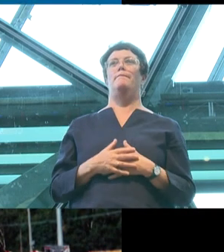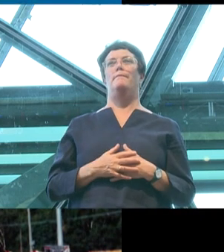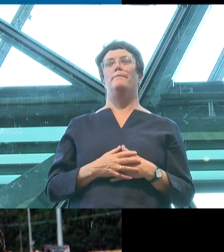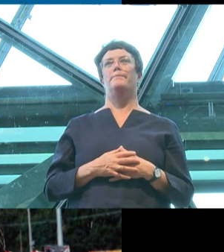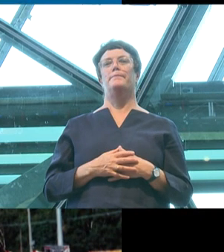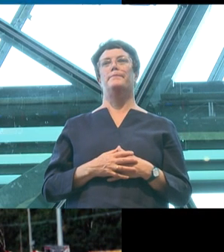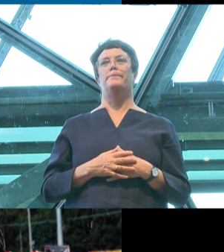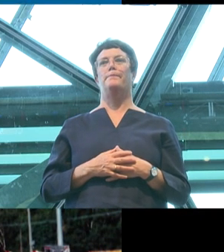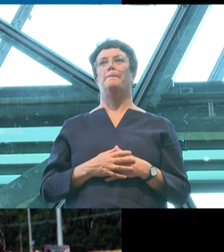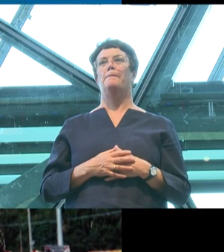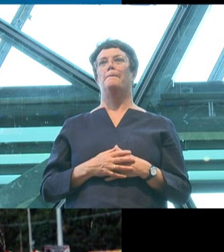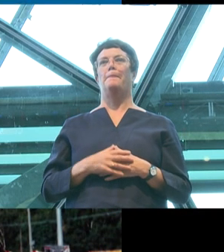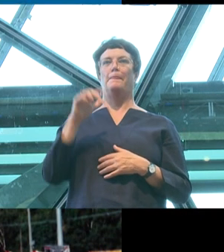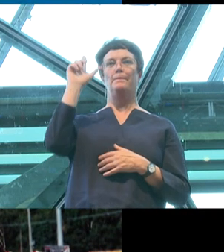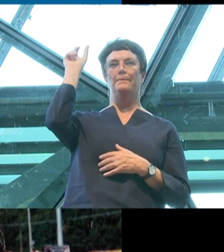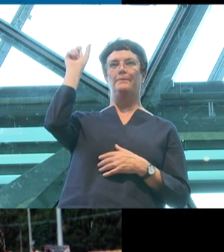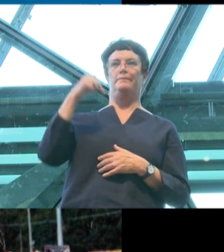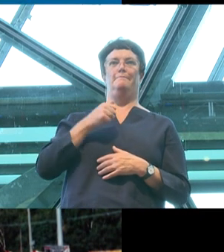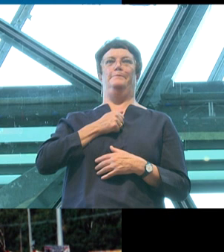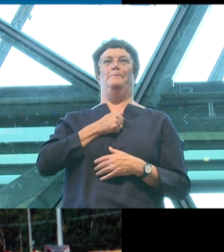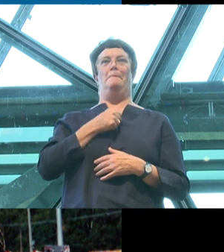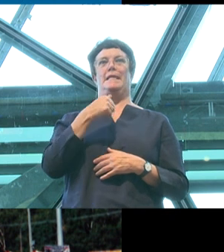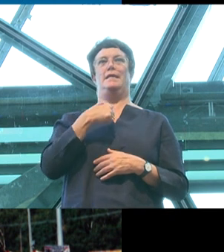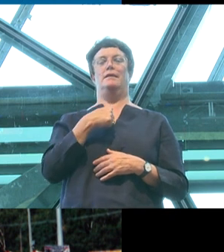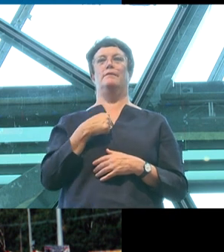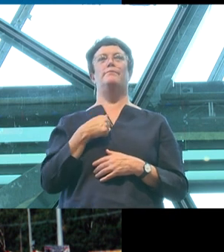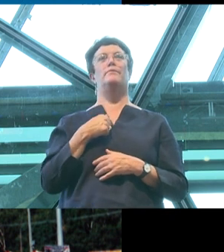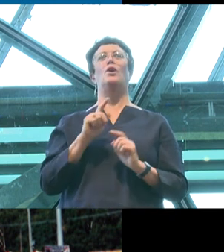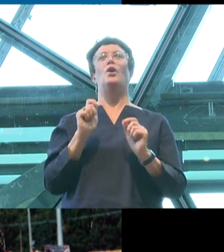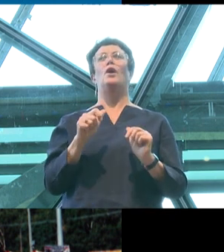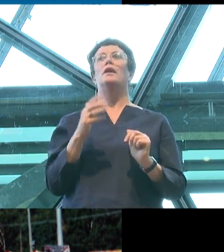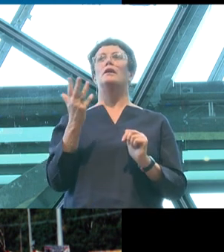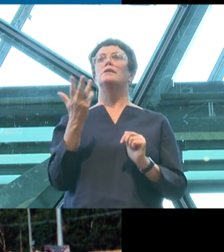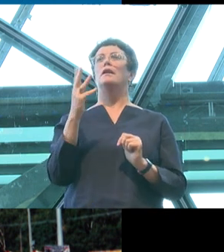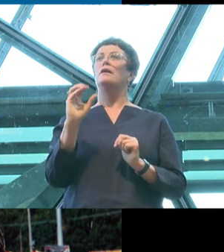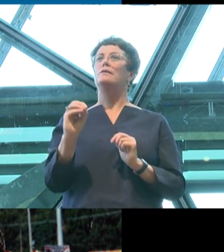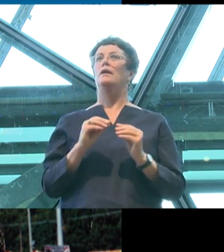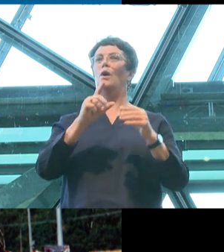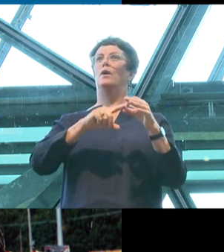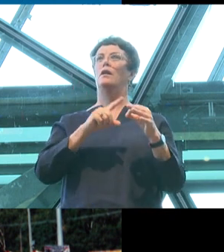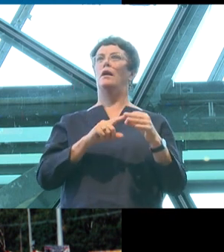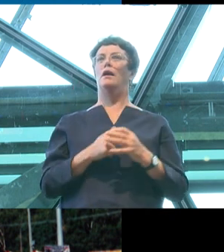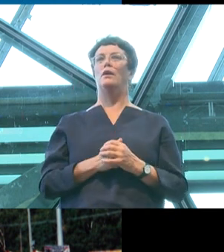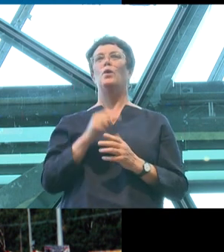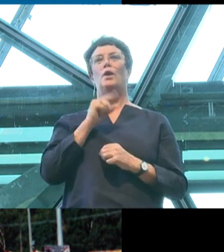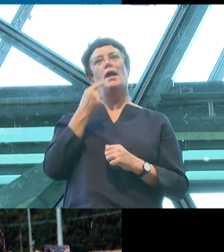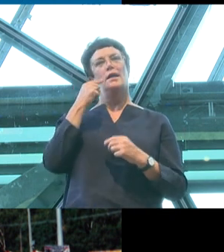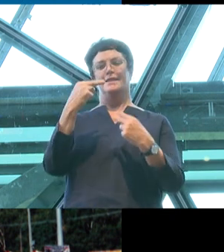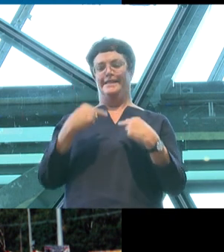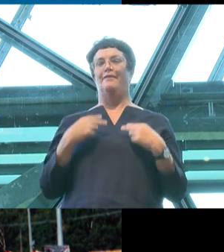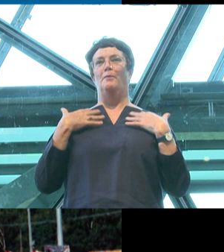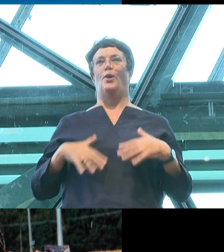Here's the kid I used to be. This is early 1990s Queensland, which you can probably tell by the clothes.